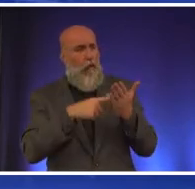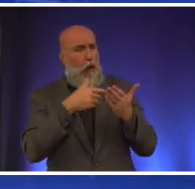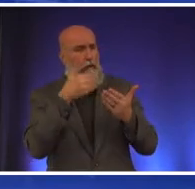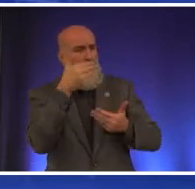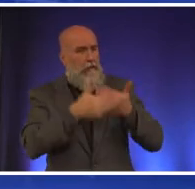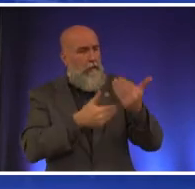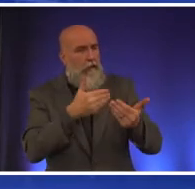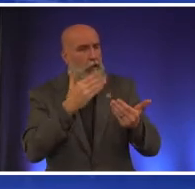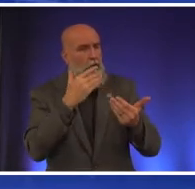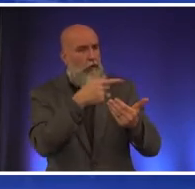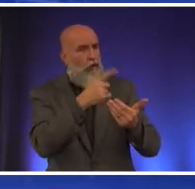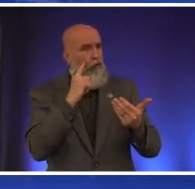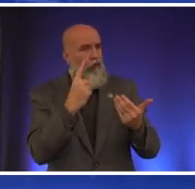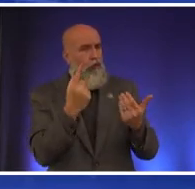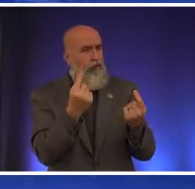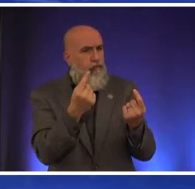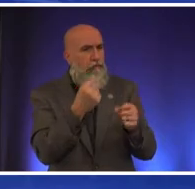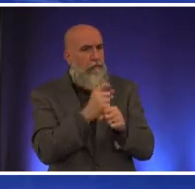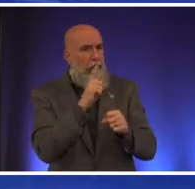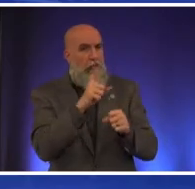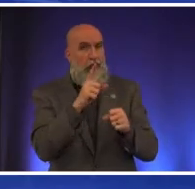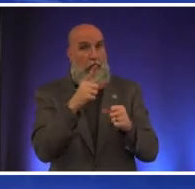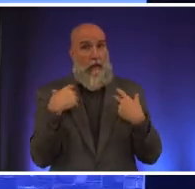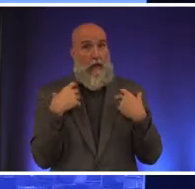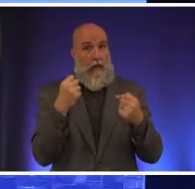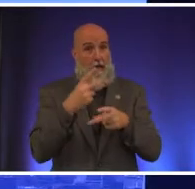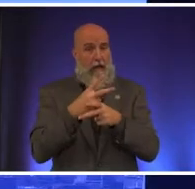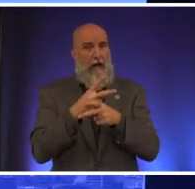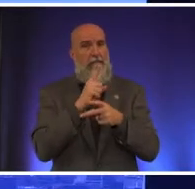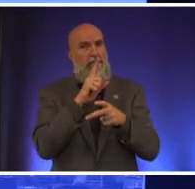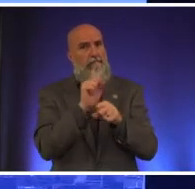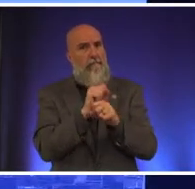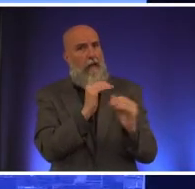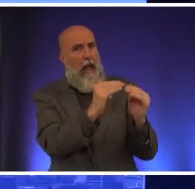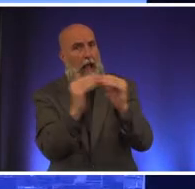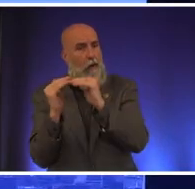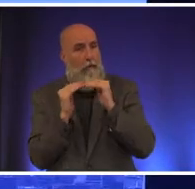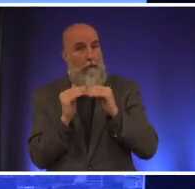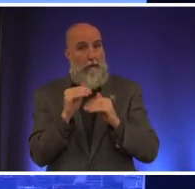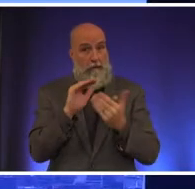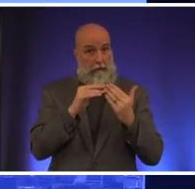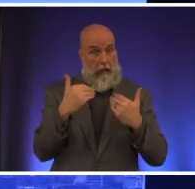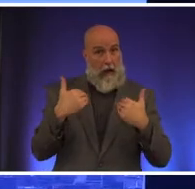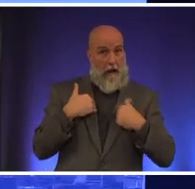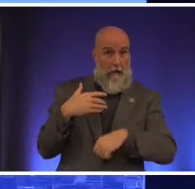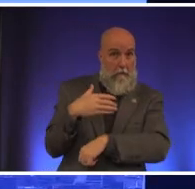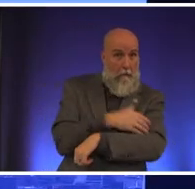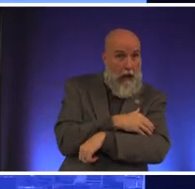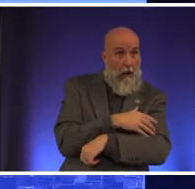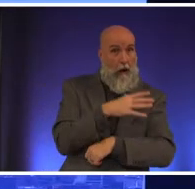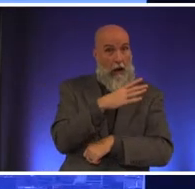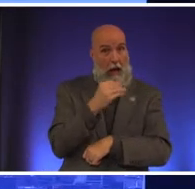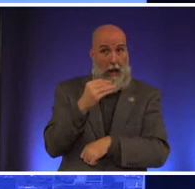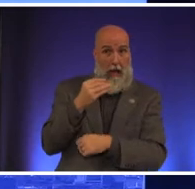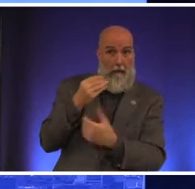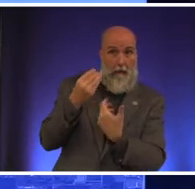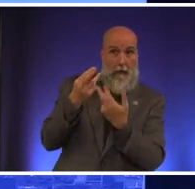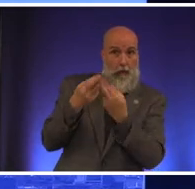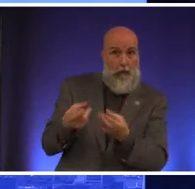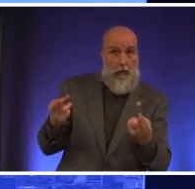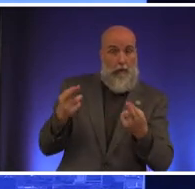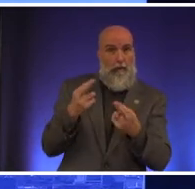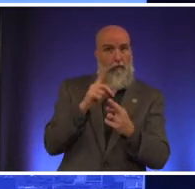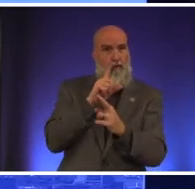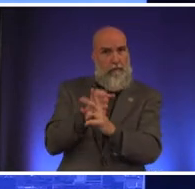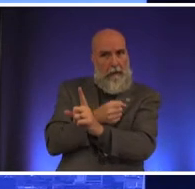ensure a more equitable health care system does the city have the power and resources to have an impact on a very complex